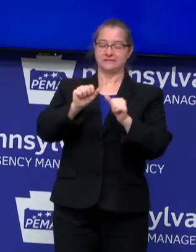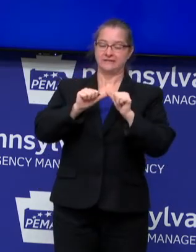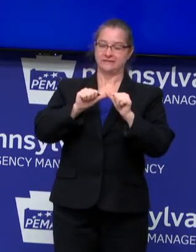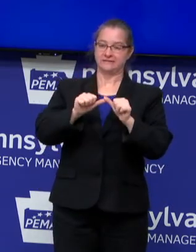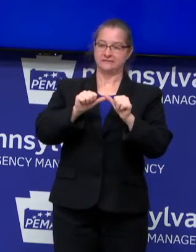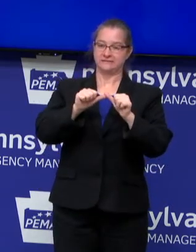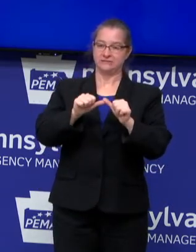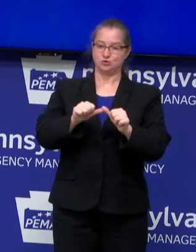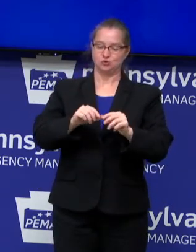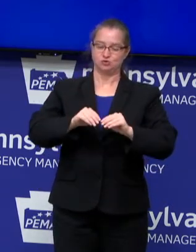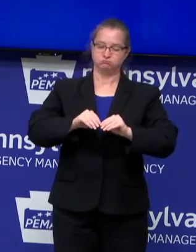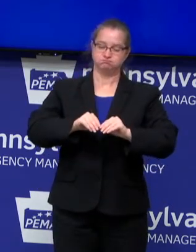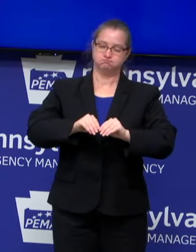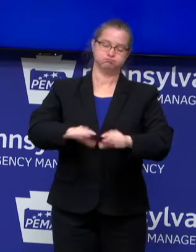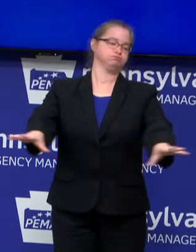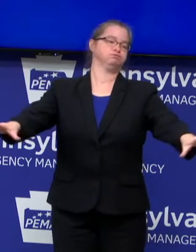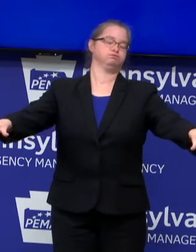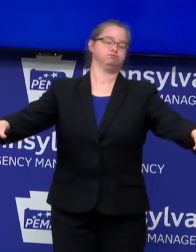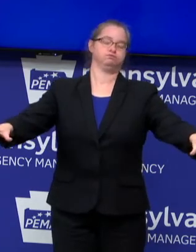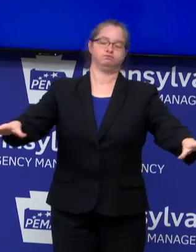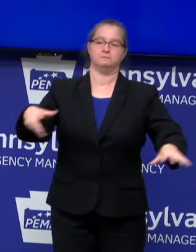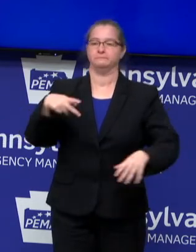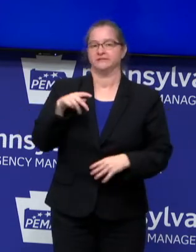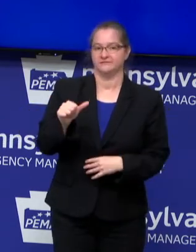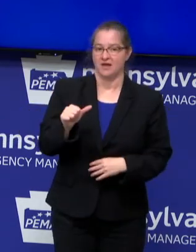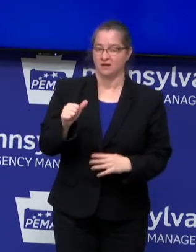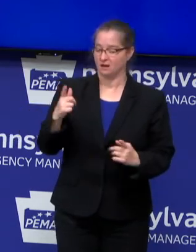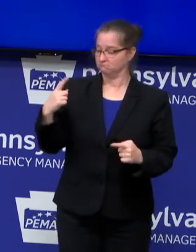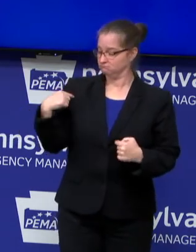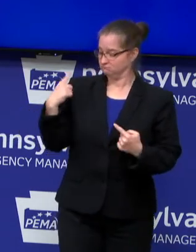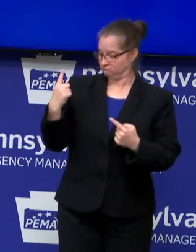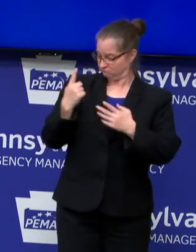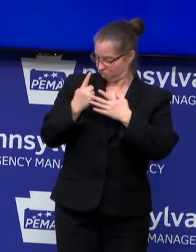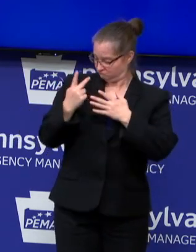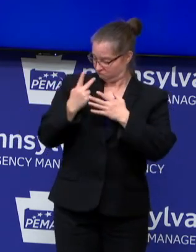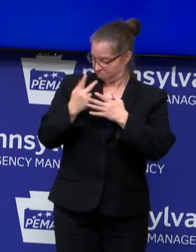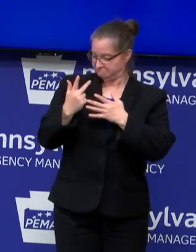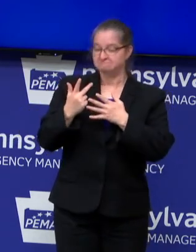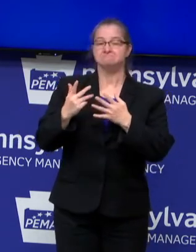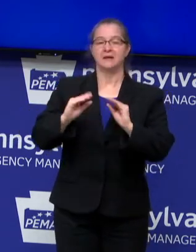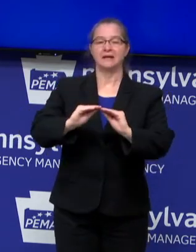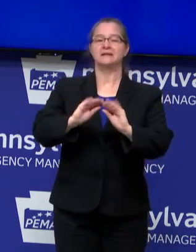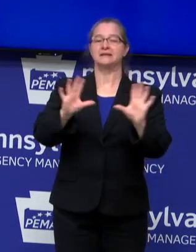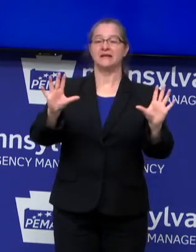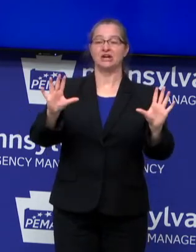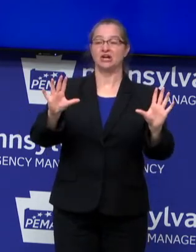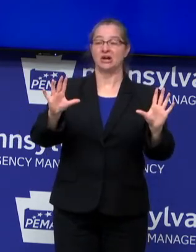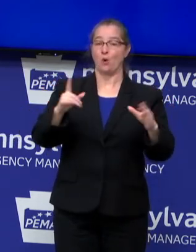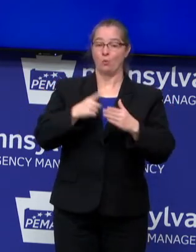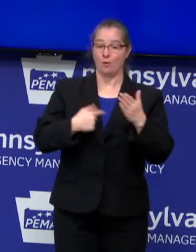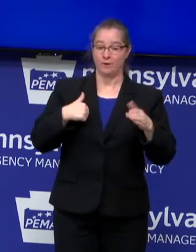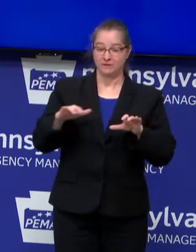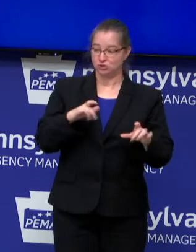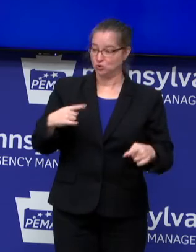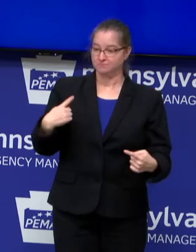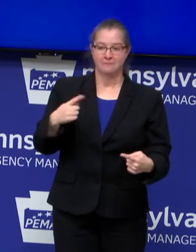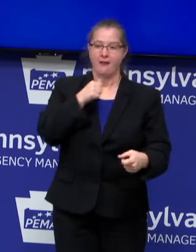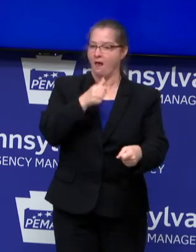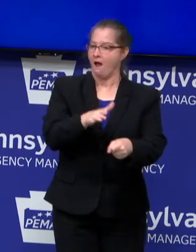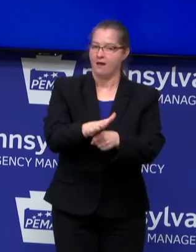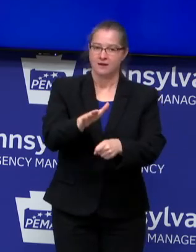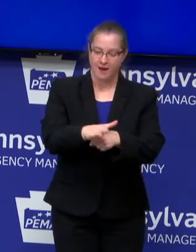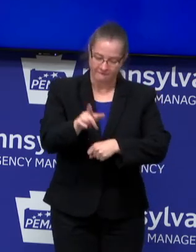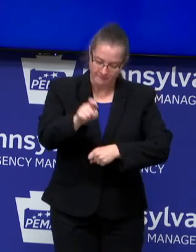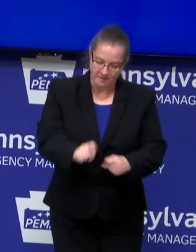to rage in Pennsylvania. And over the past several weeks, it's become clear that we need to take further mitigation actions to